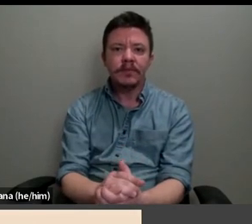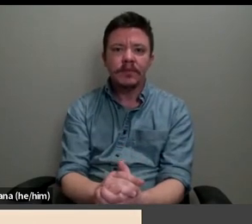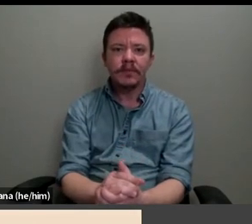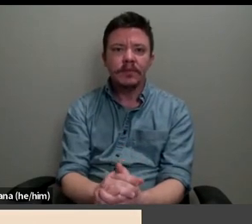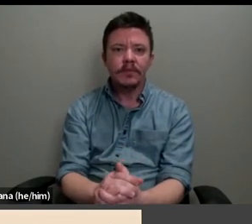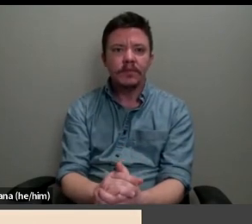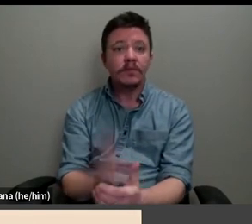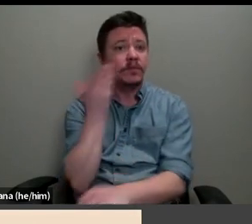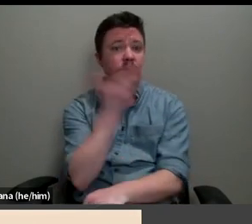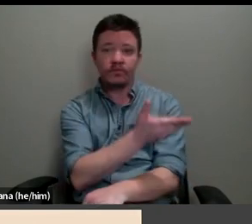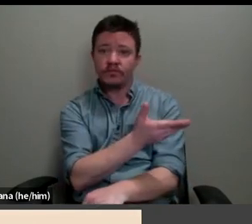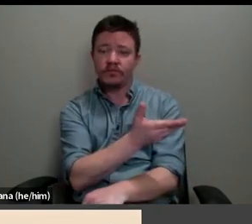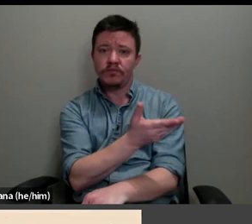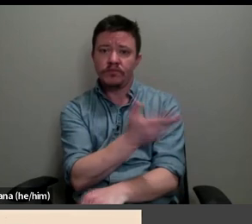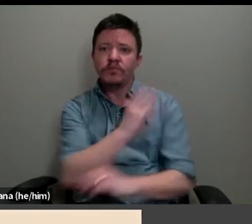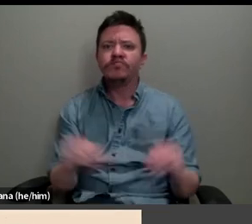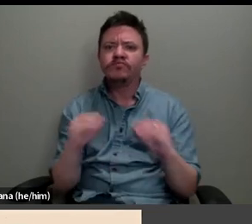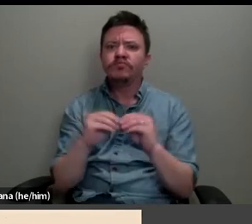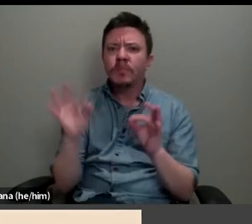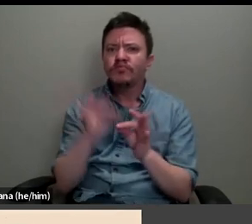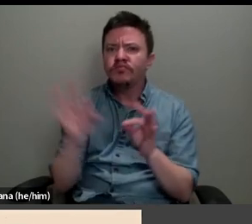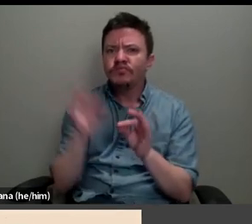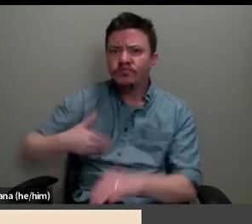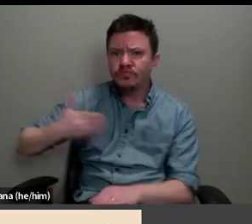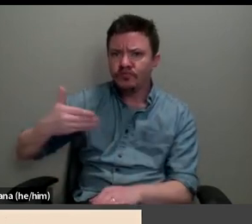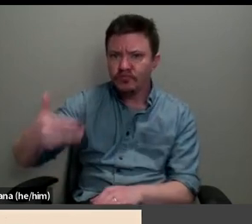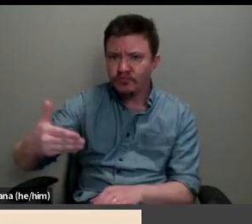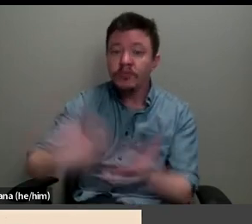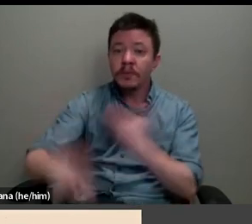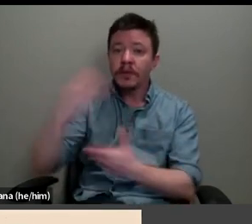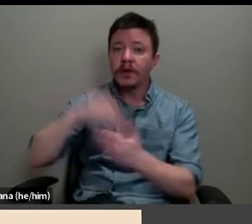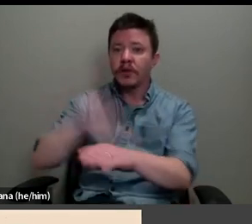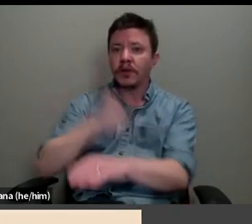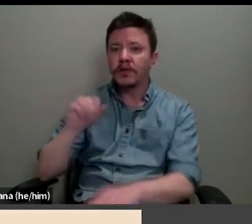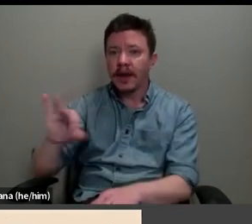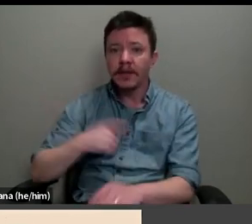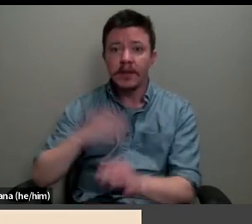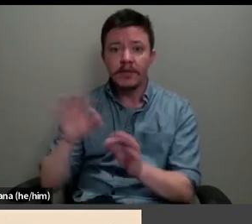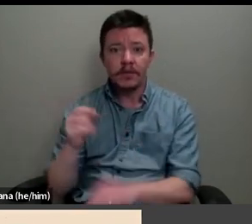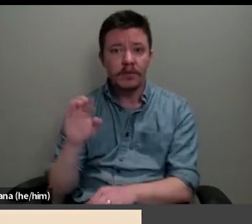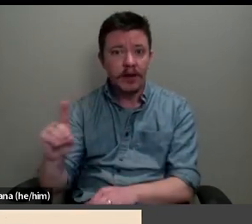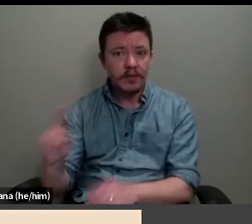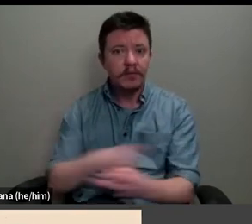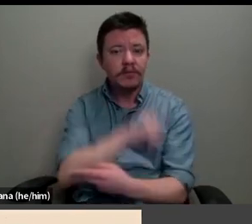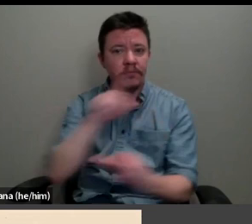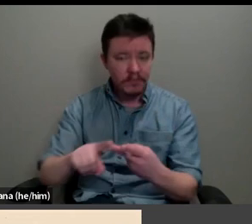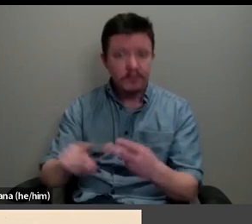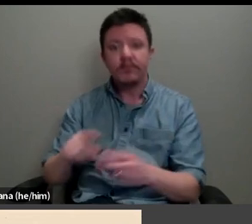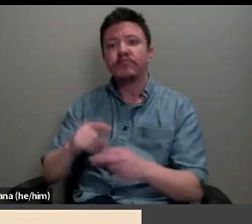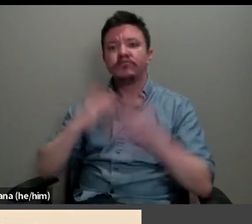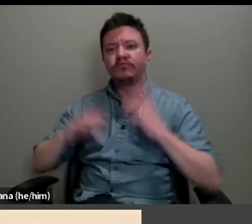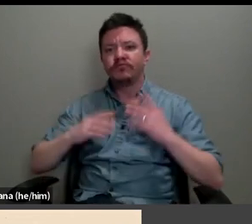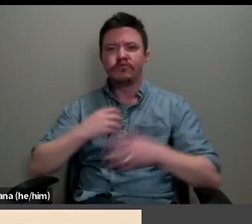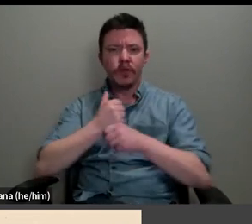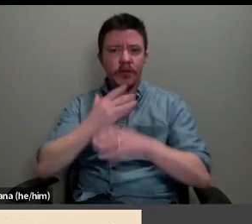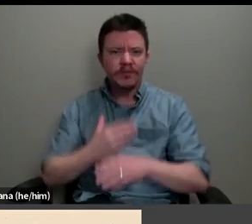In further sewing images, including the length of thread and a lithograph, the dressmaker, we see the